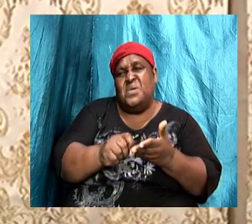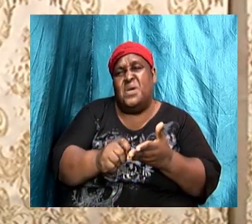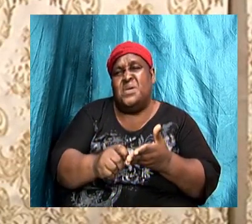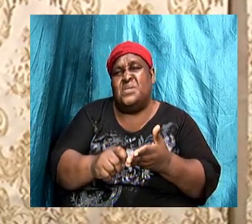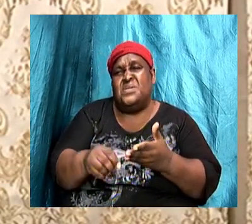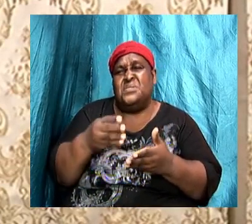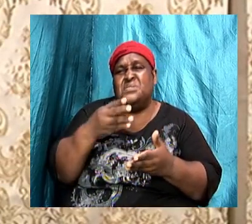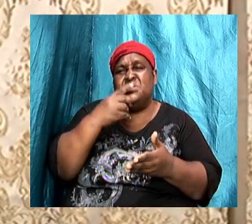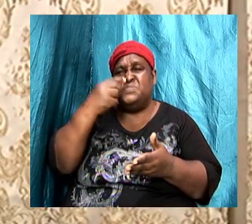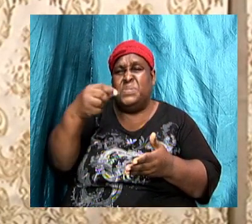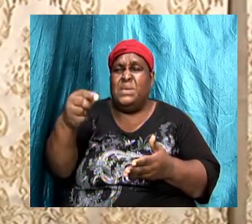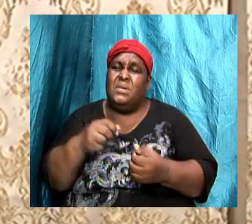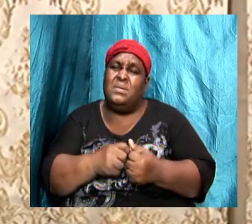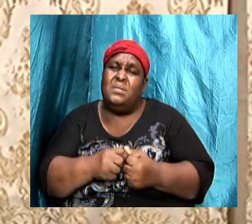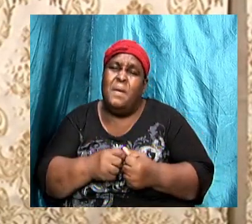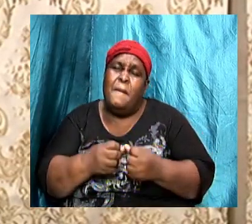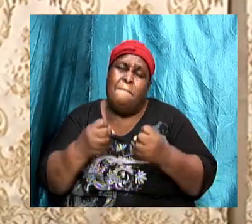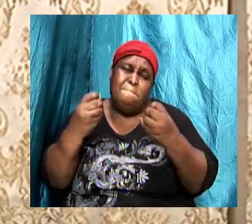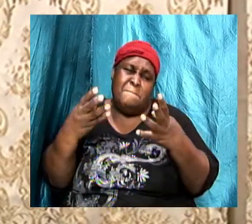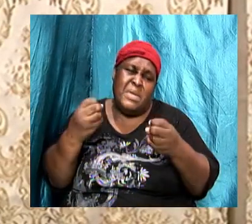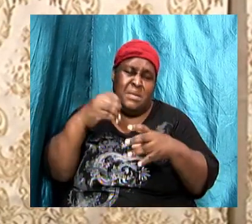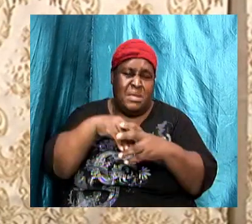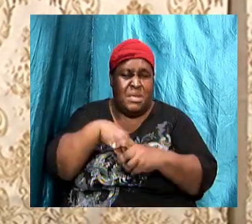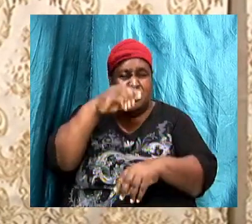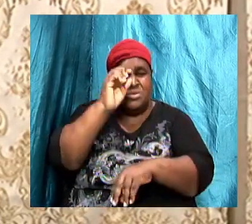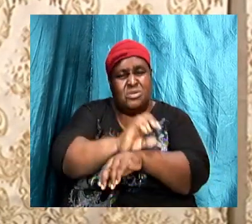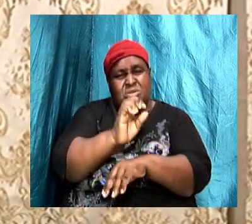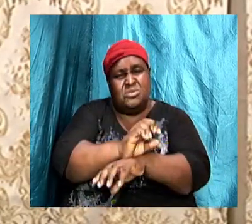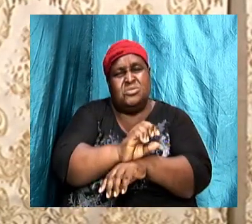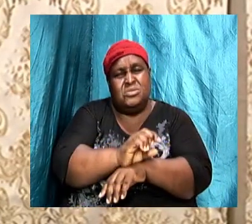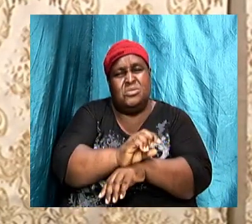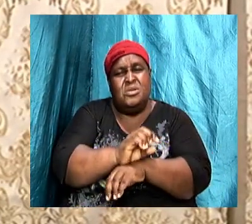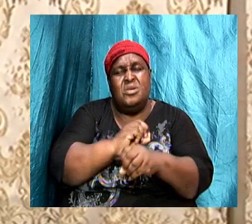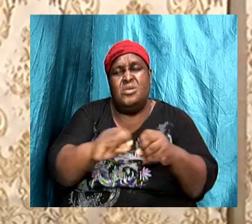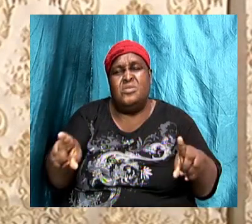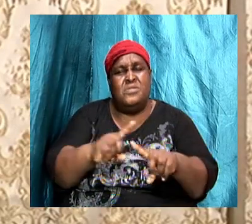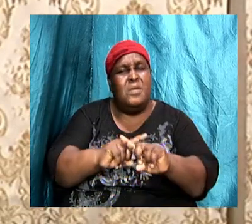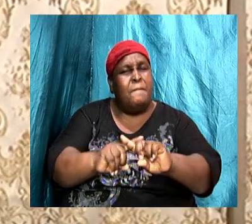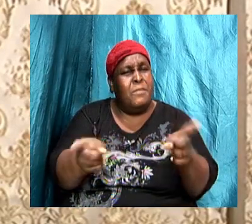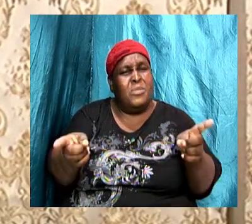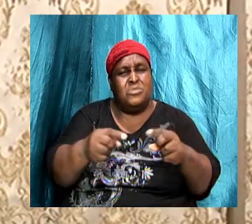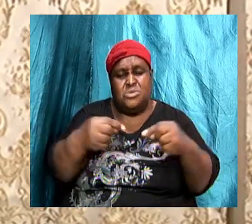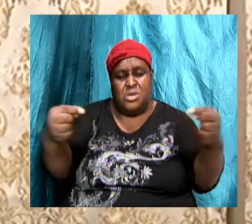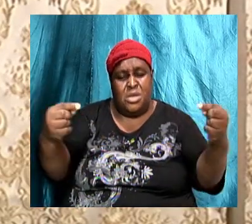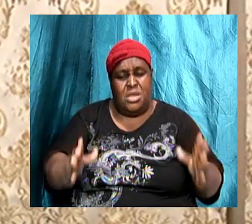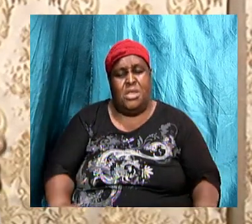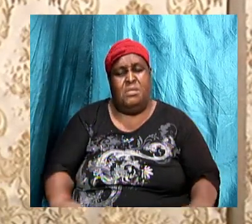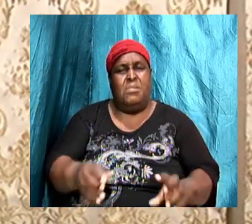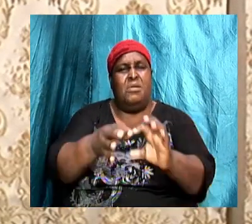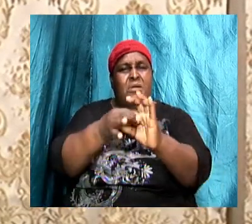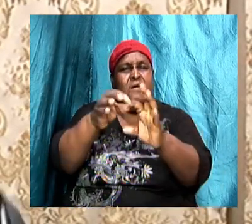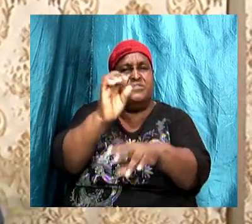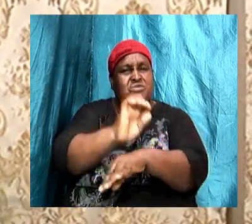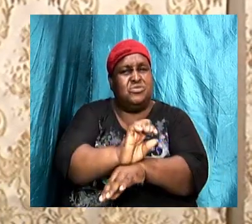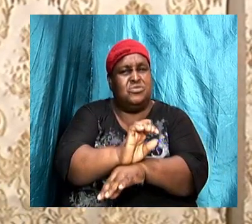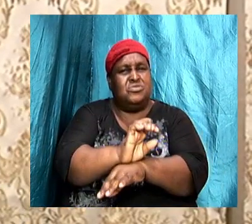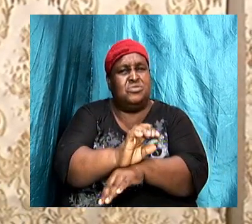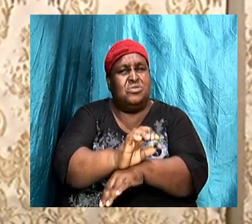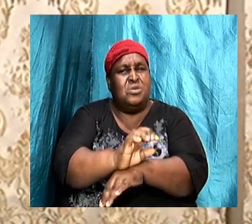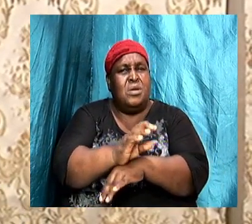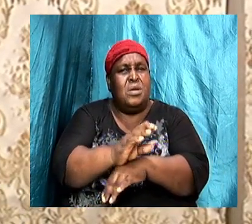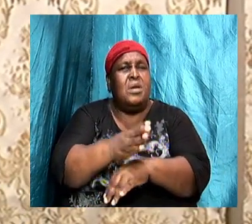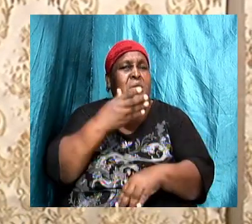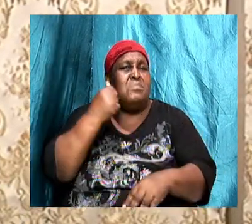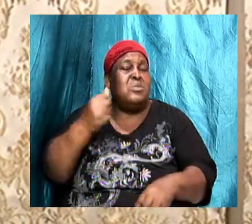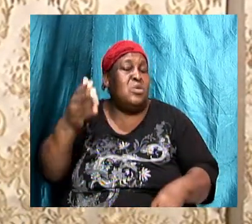many who claim to be in the church are nothing but enemies of the church and we better know who we are and where